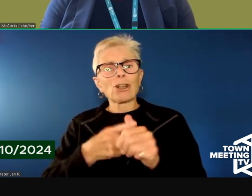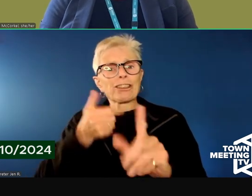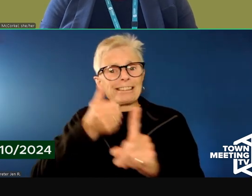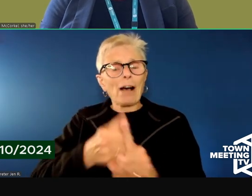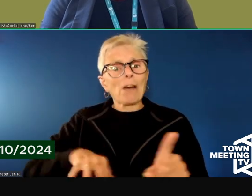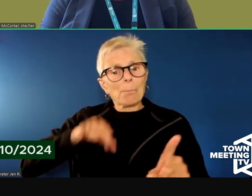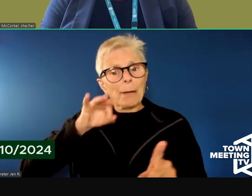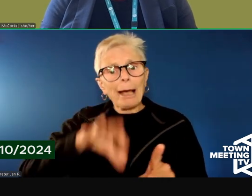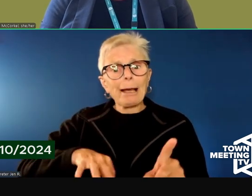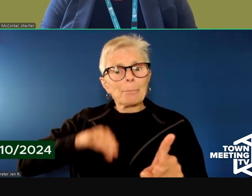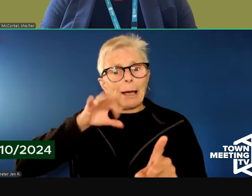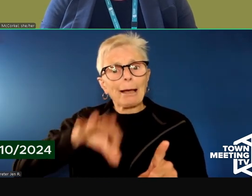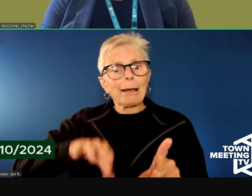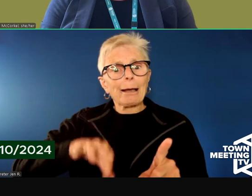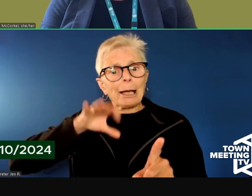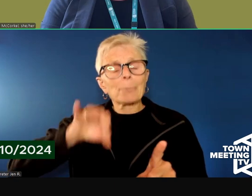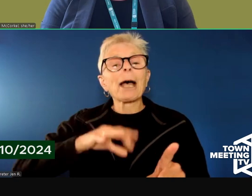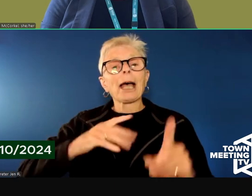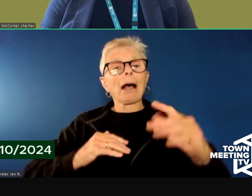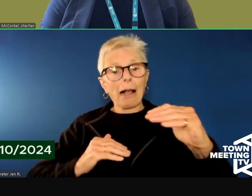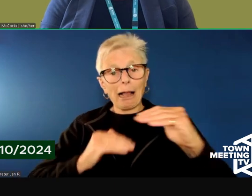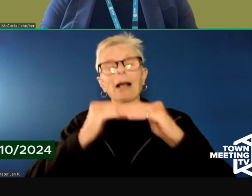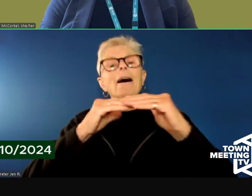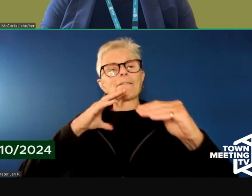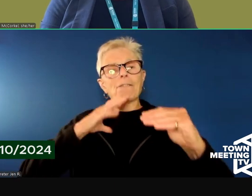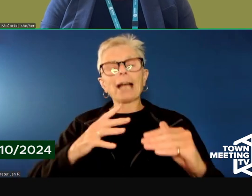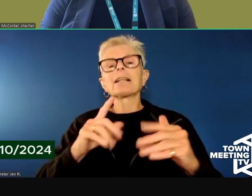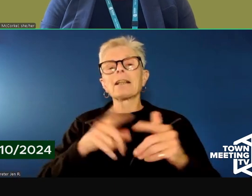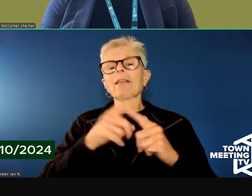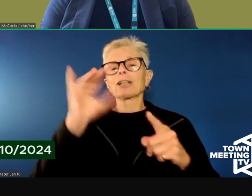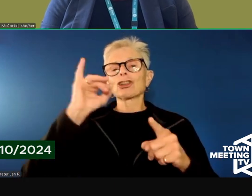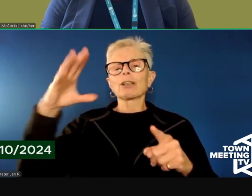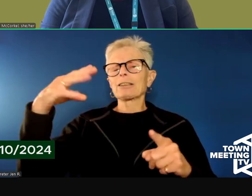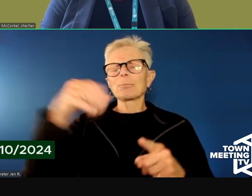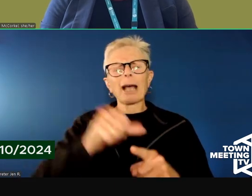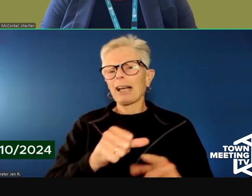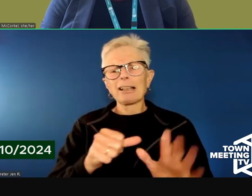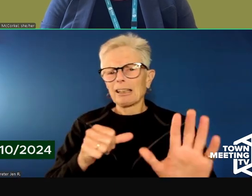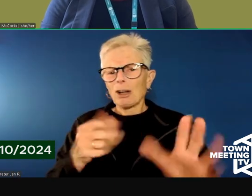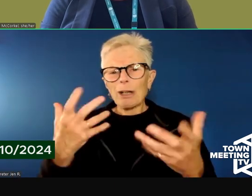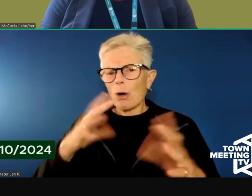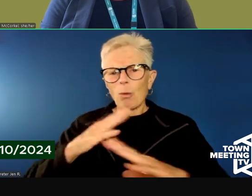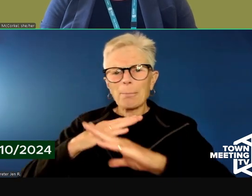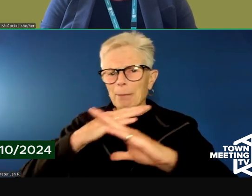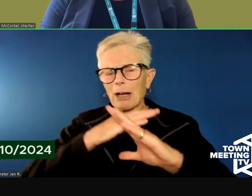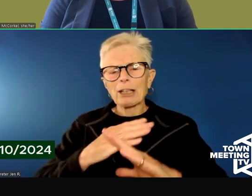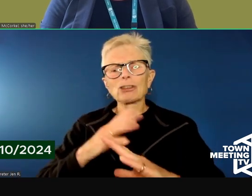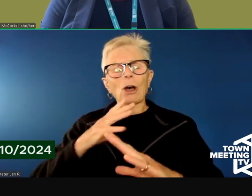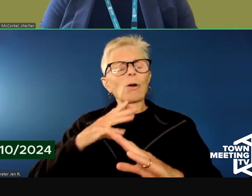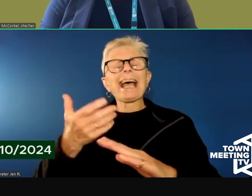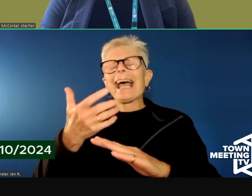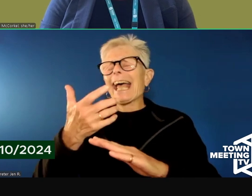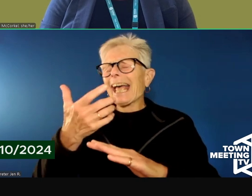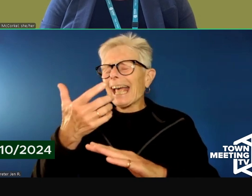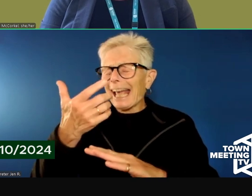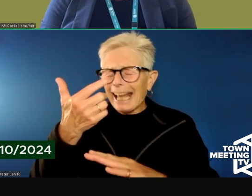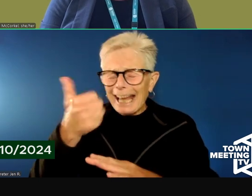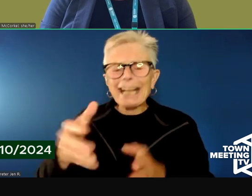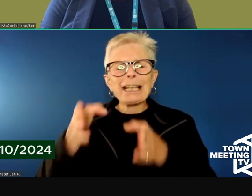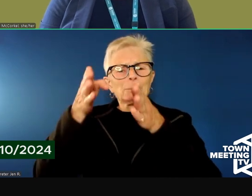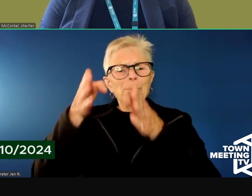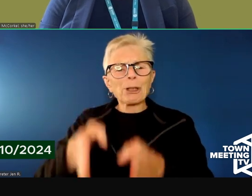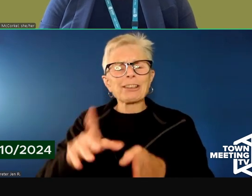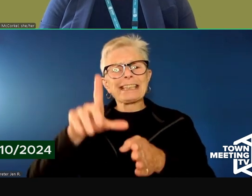barrier or a deterrent to accessing treatment. We want everyone who is needing emergent mental health